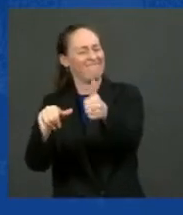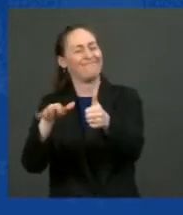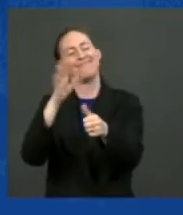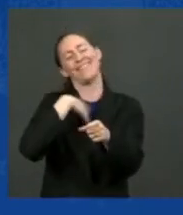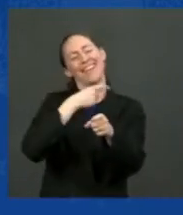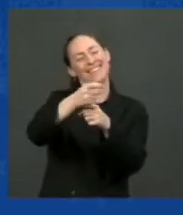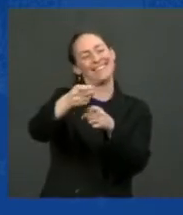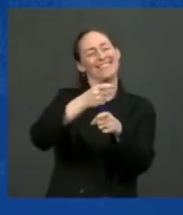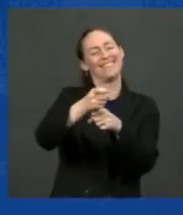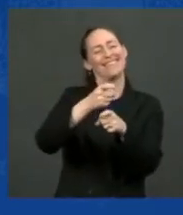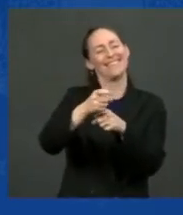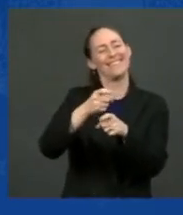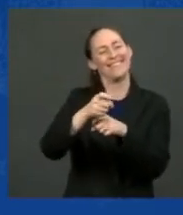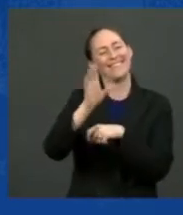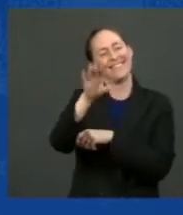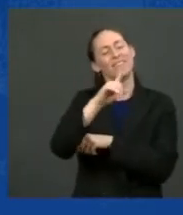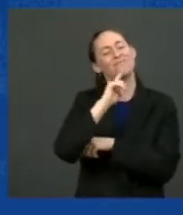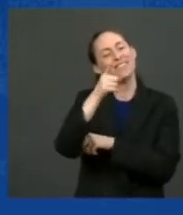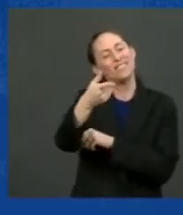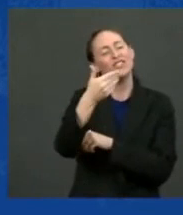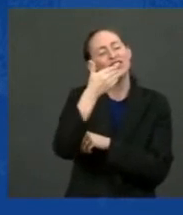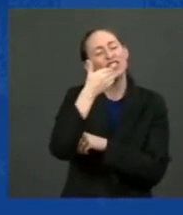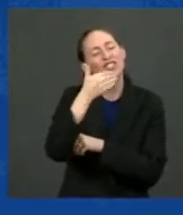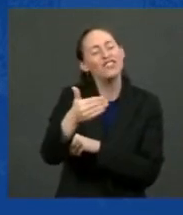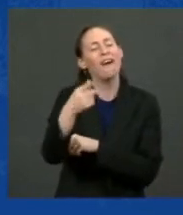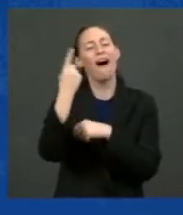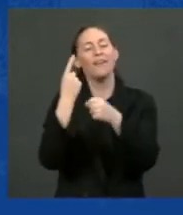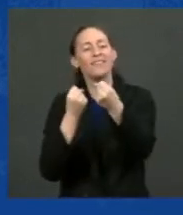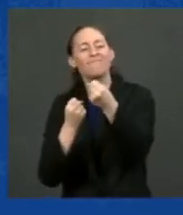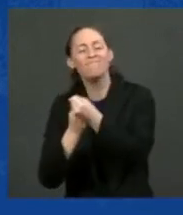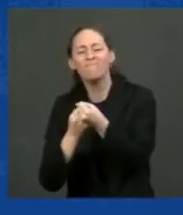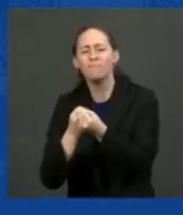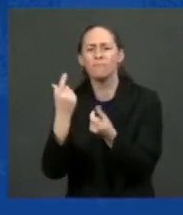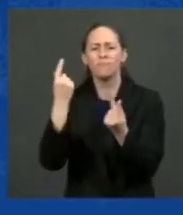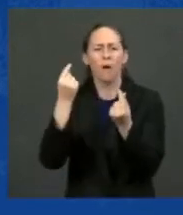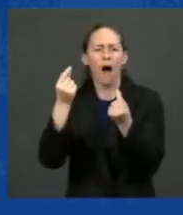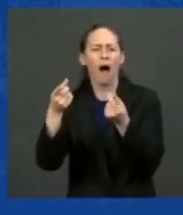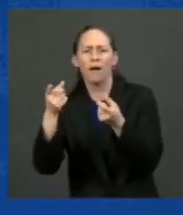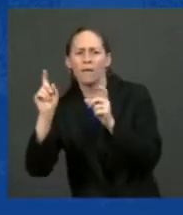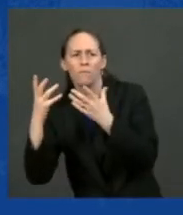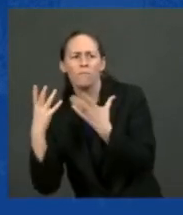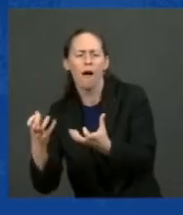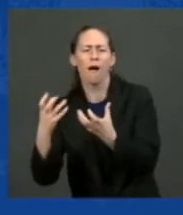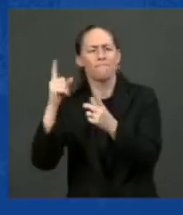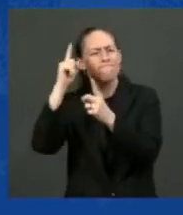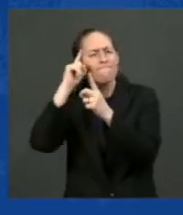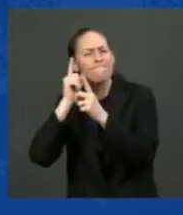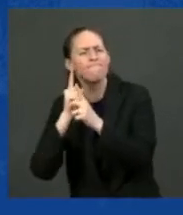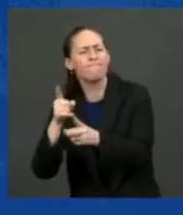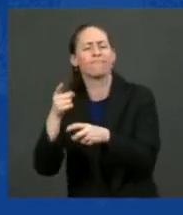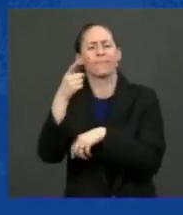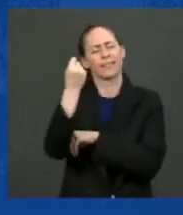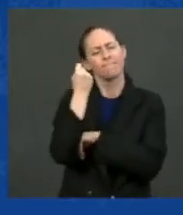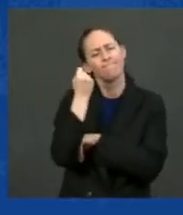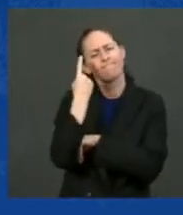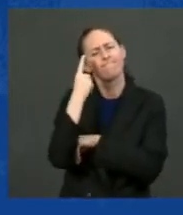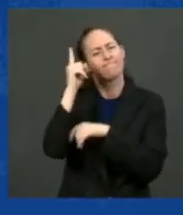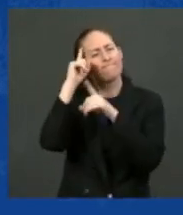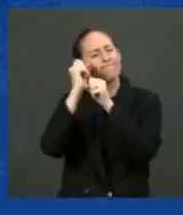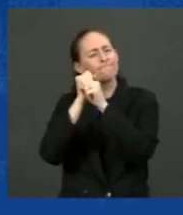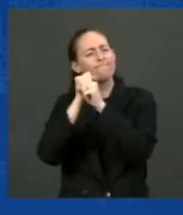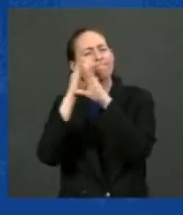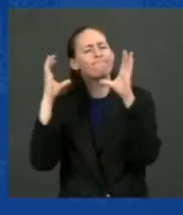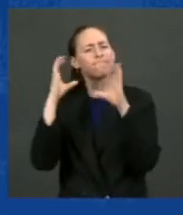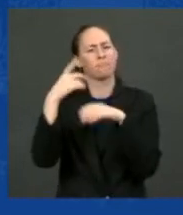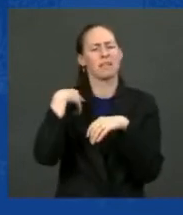I really mean it. You're always there for everything to support your constituents. And you understand what I'm going to talk about a little bit later.